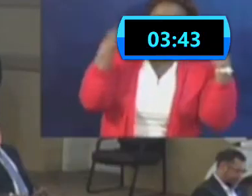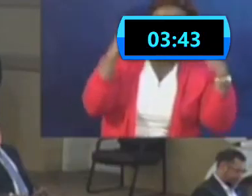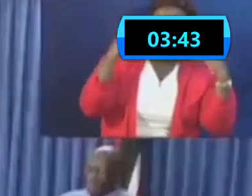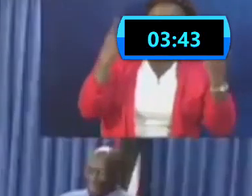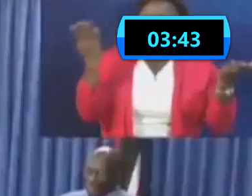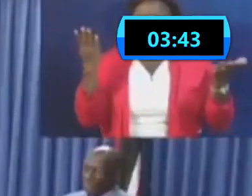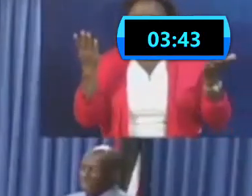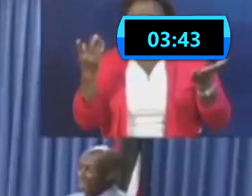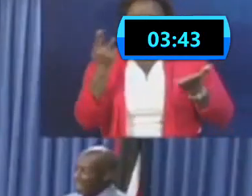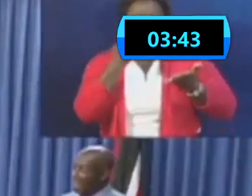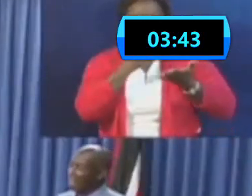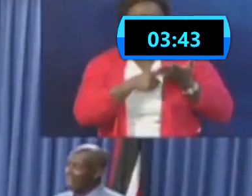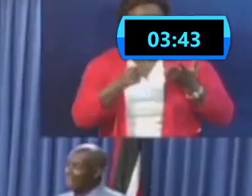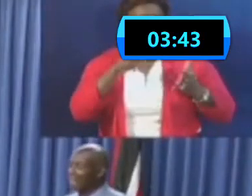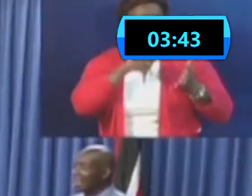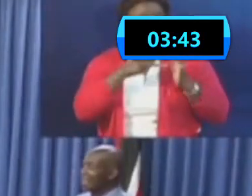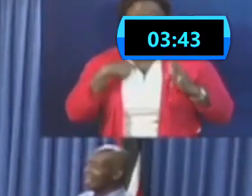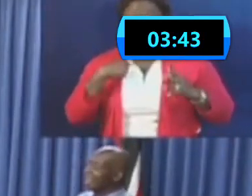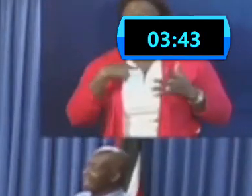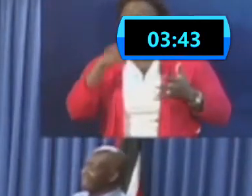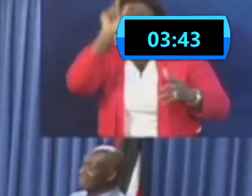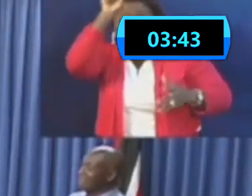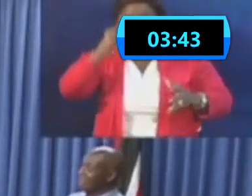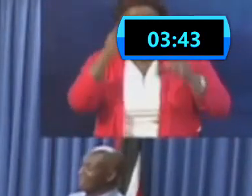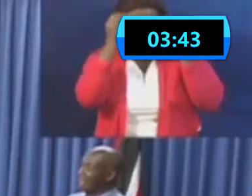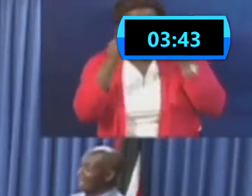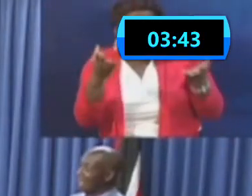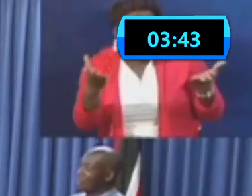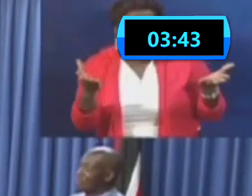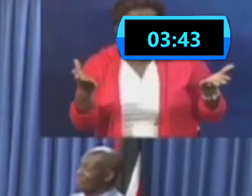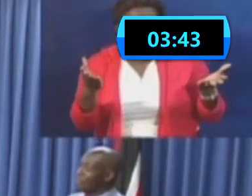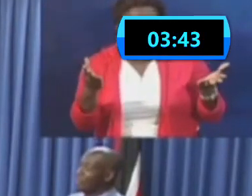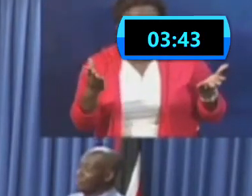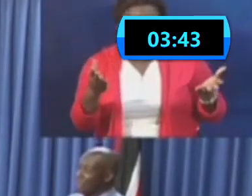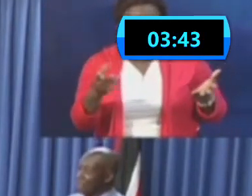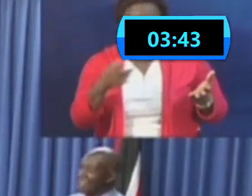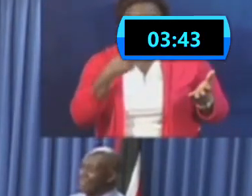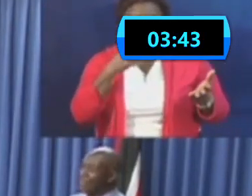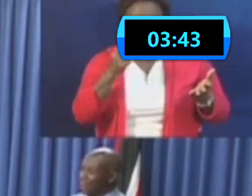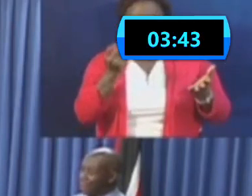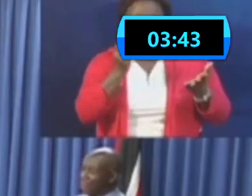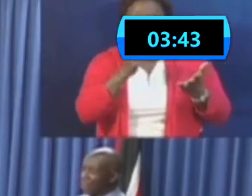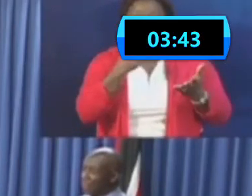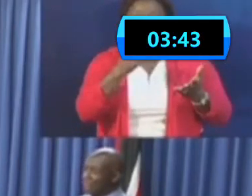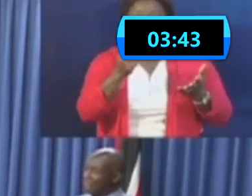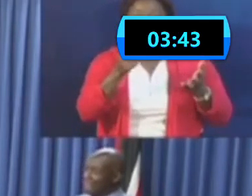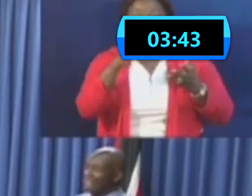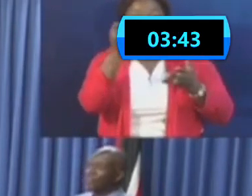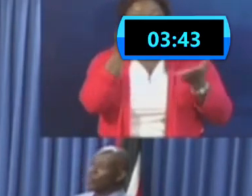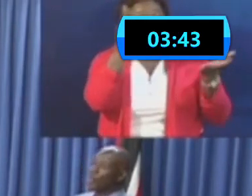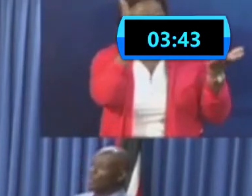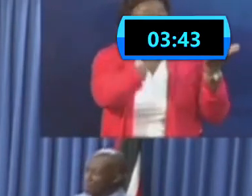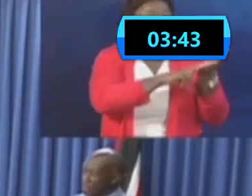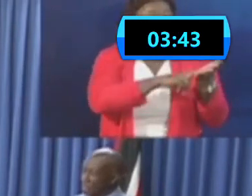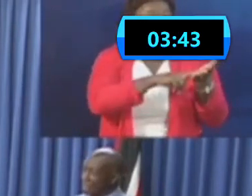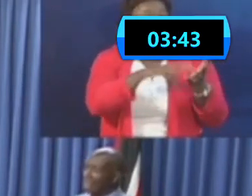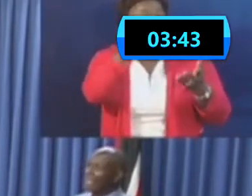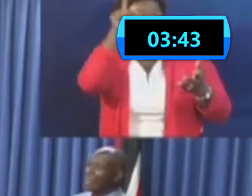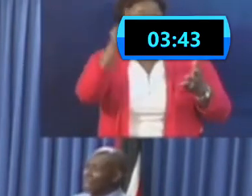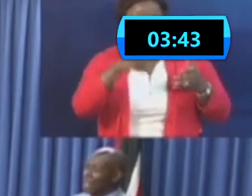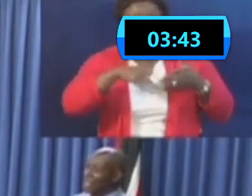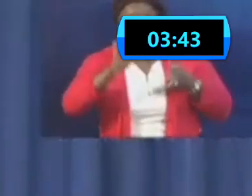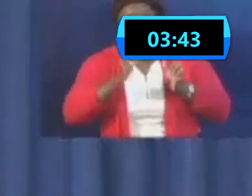What compels you to stay there is a contract between you and the rest of the population. That if you come out,